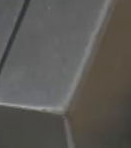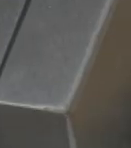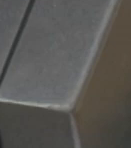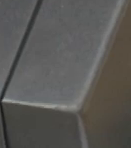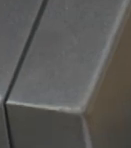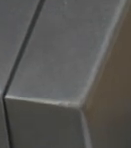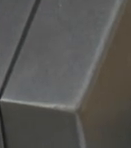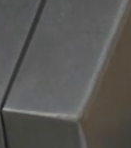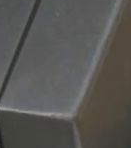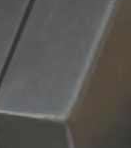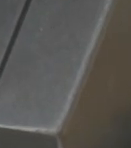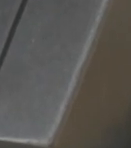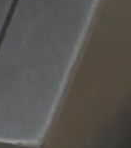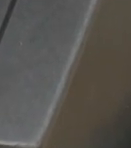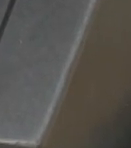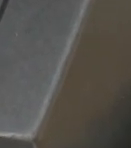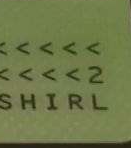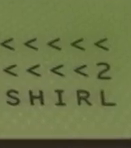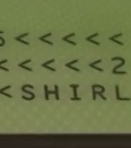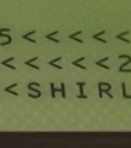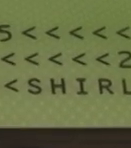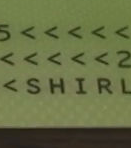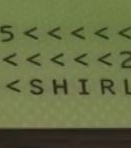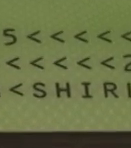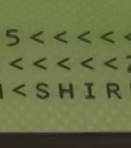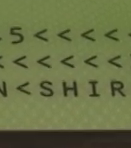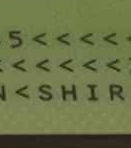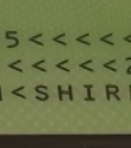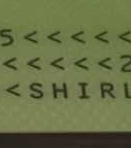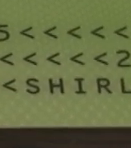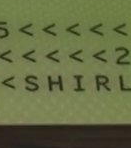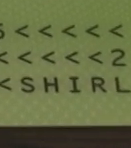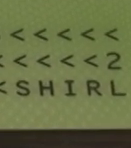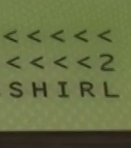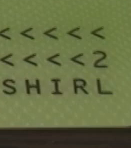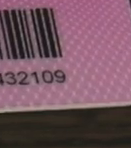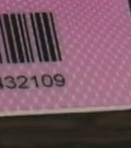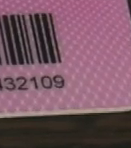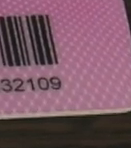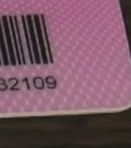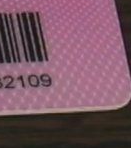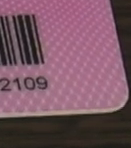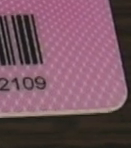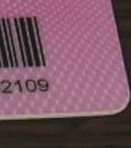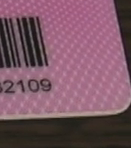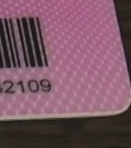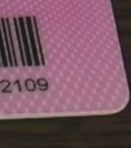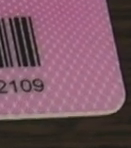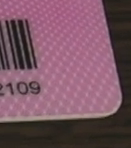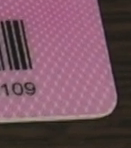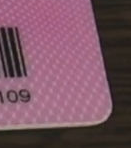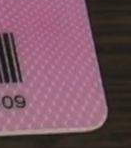as countries such as Botswana, South Africa and Mauritius have adopted the same features for their